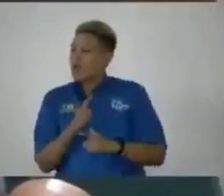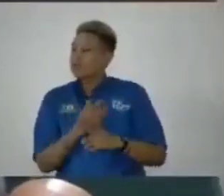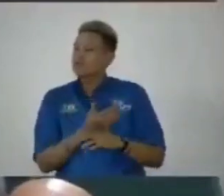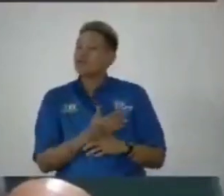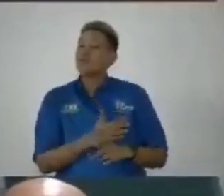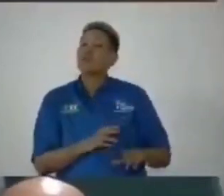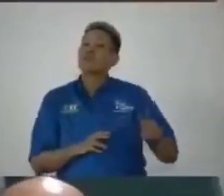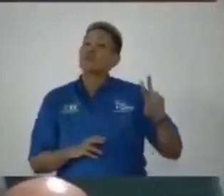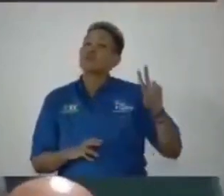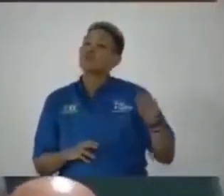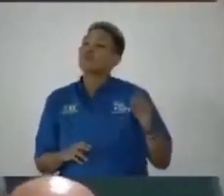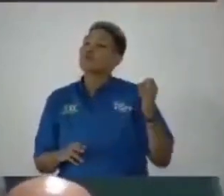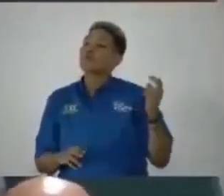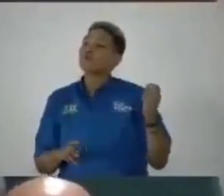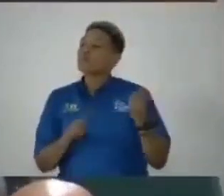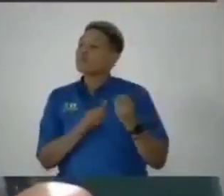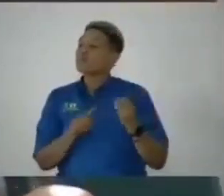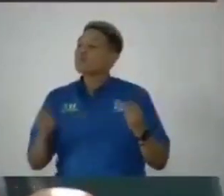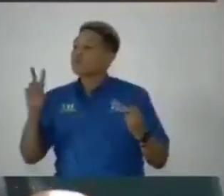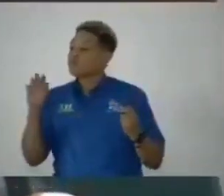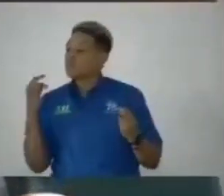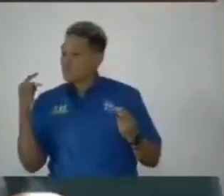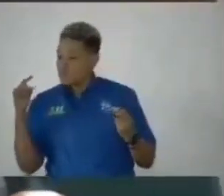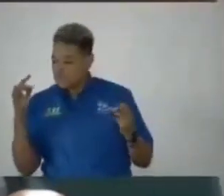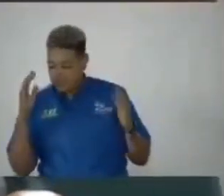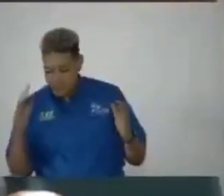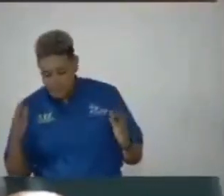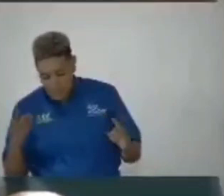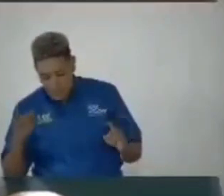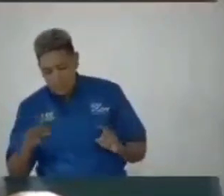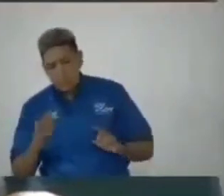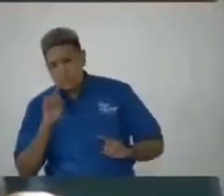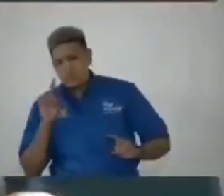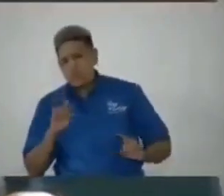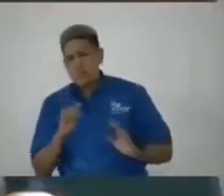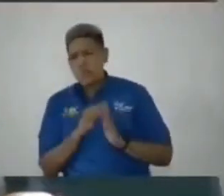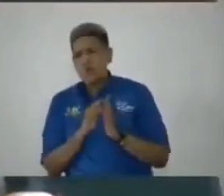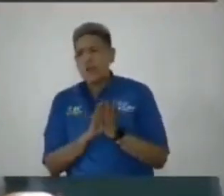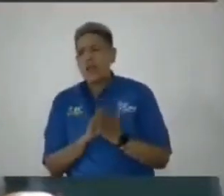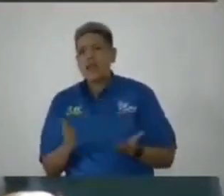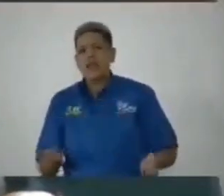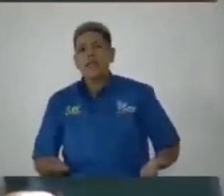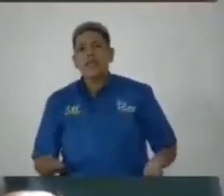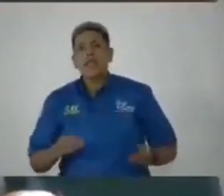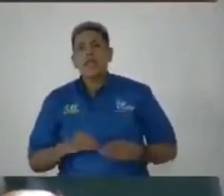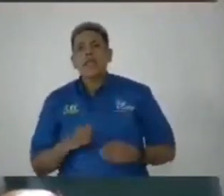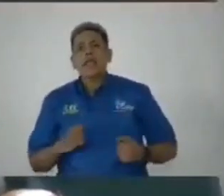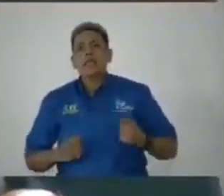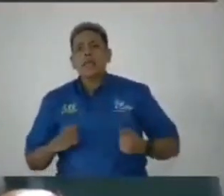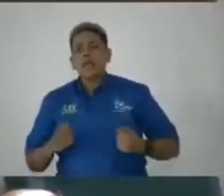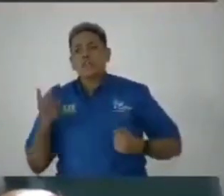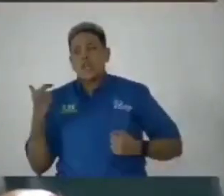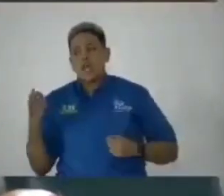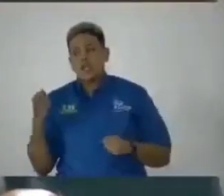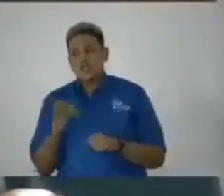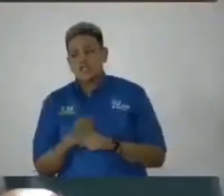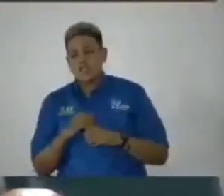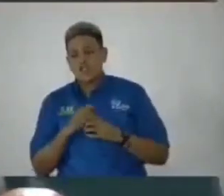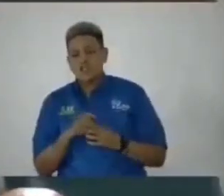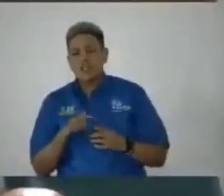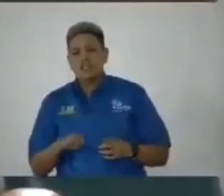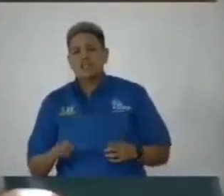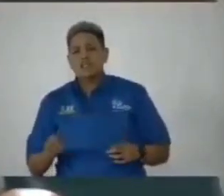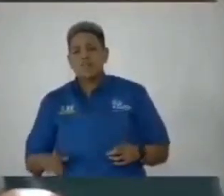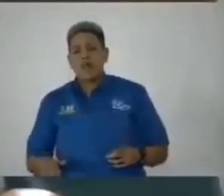2012 and 2018. this report was laid in march last year in this honorable